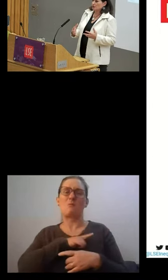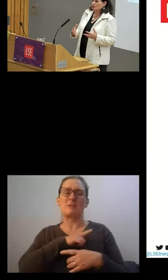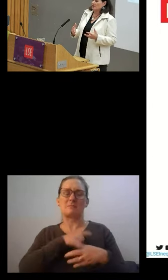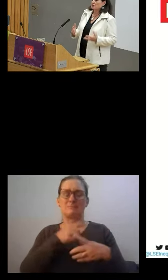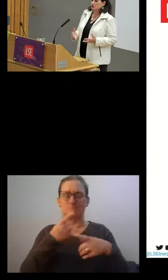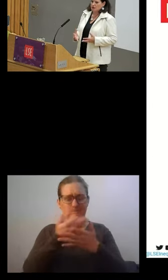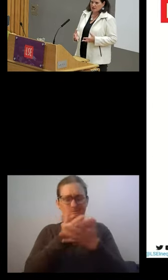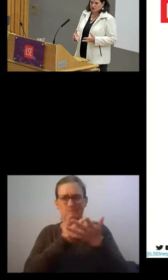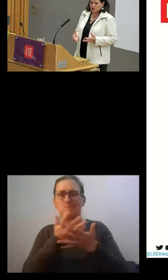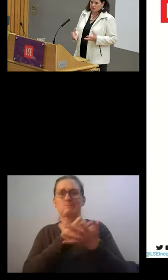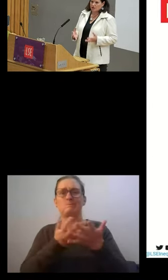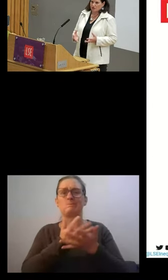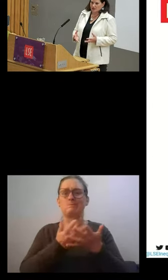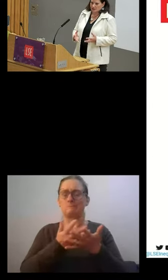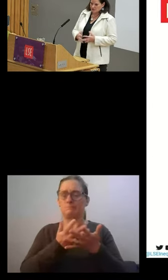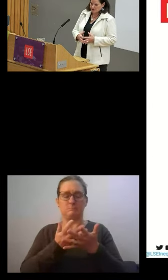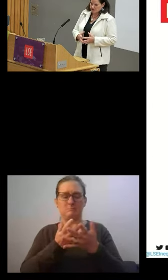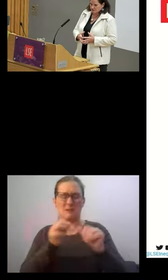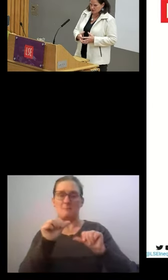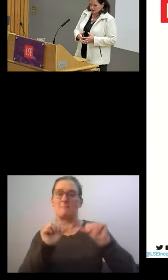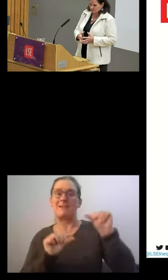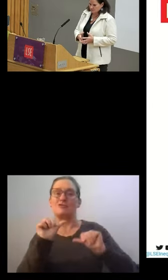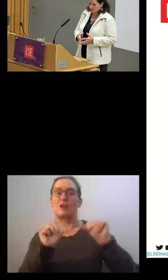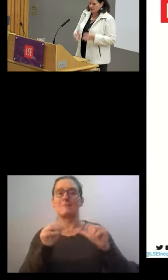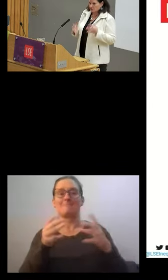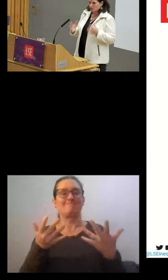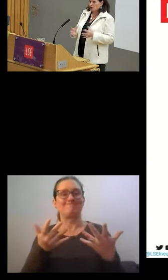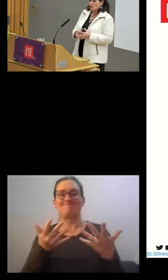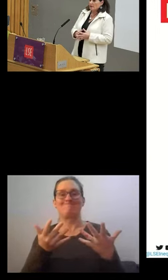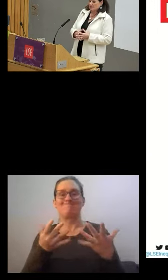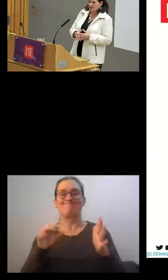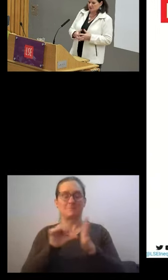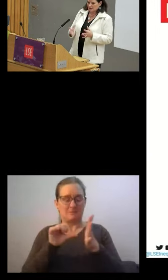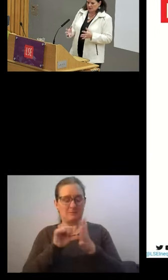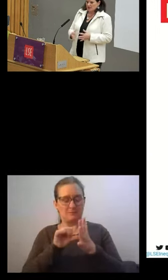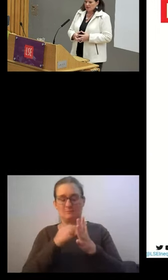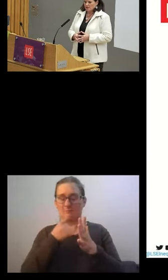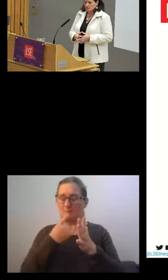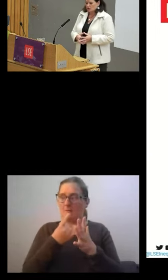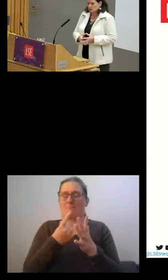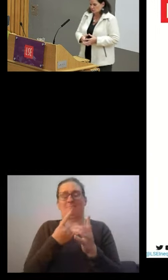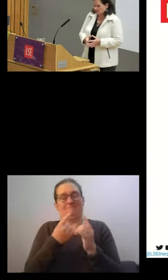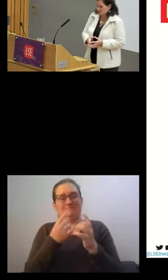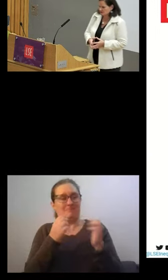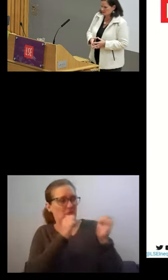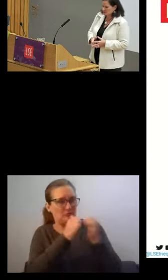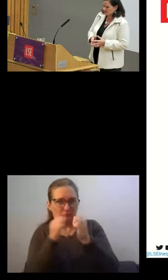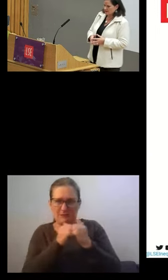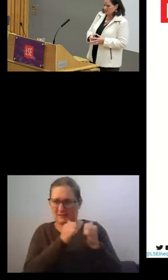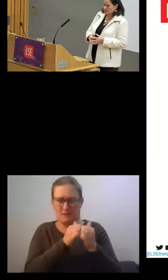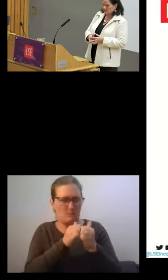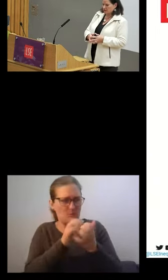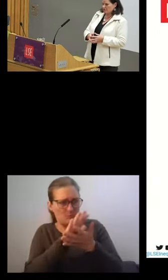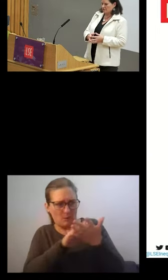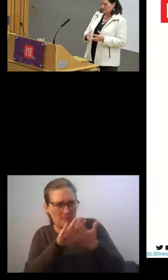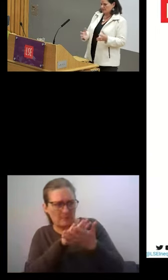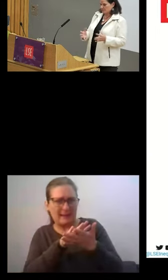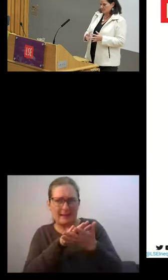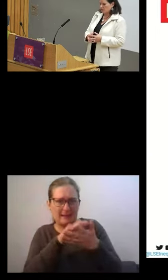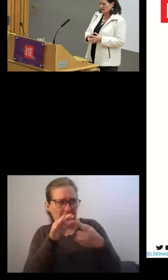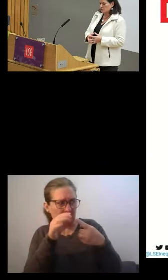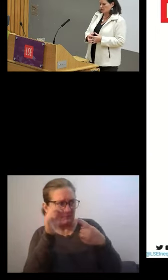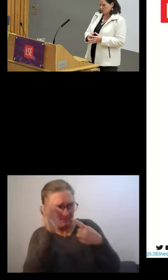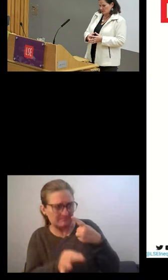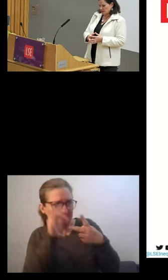difficult to get social actors to agree on a definition. So I'll talk about that during the course of this event and clarify